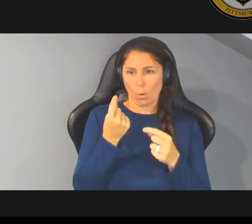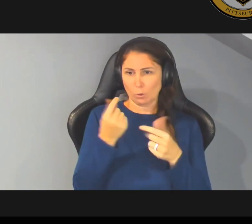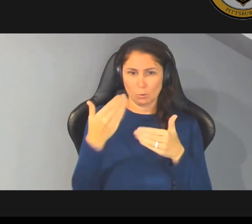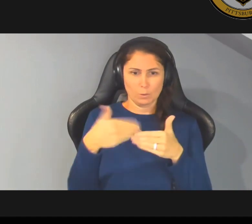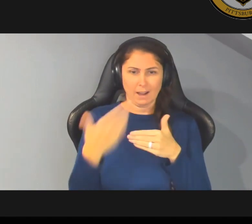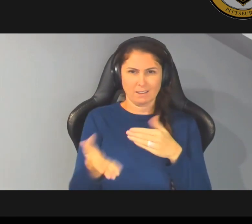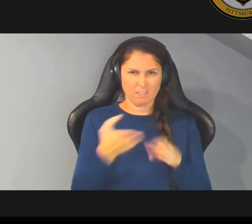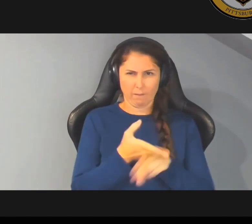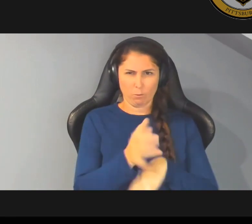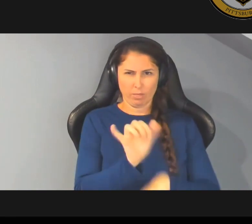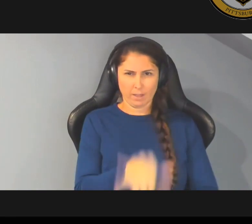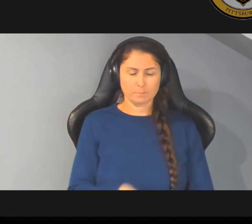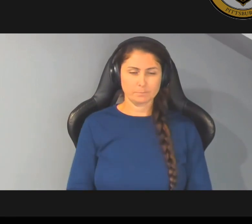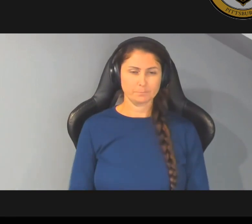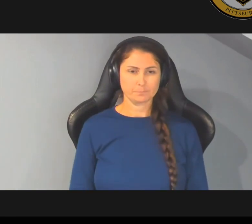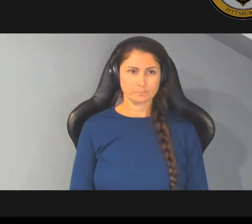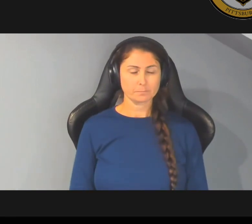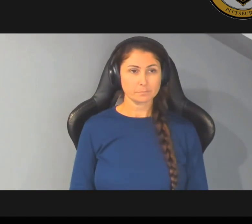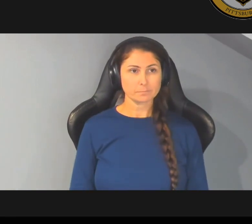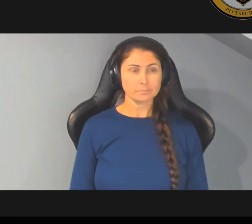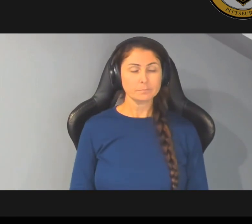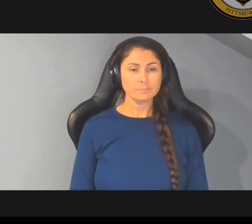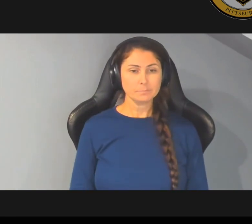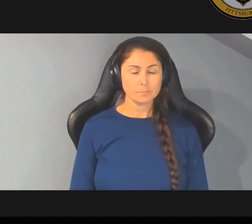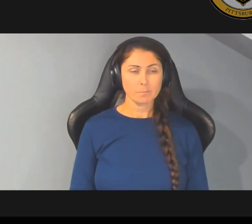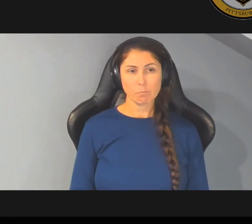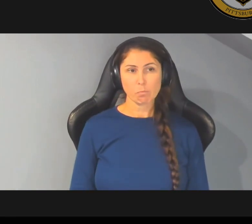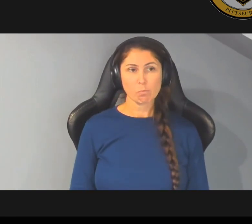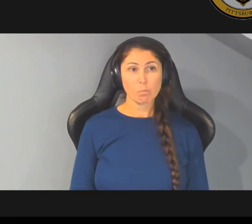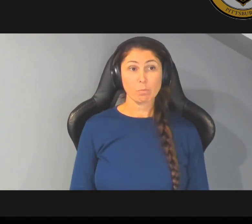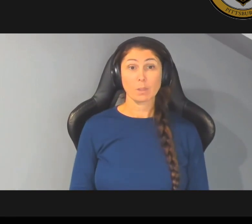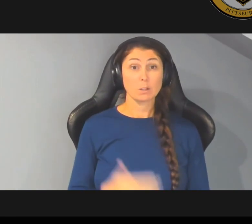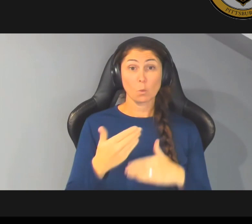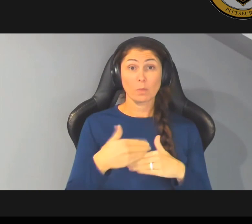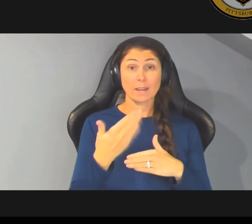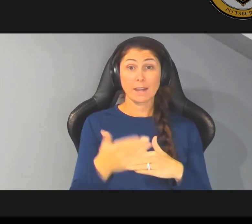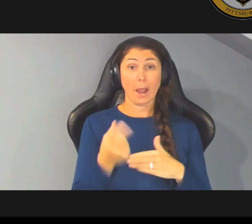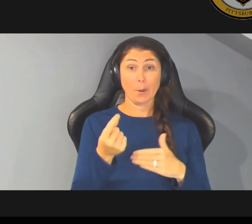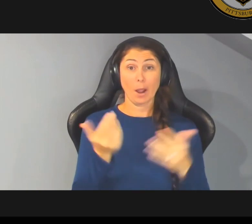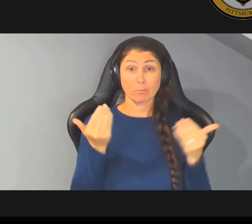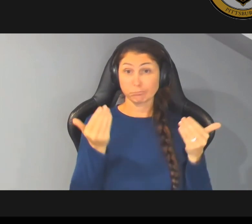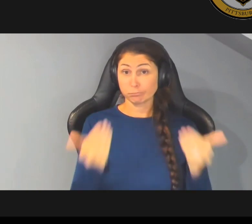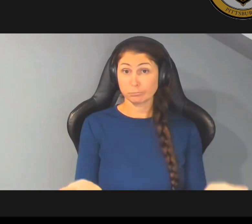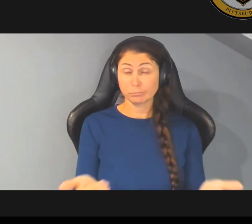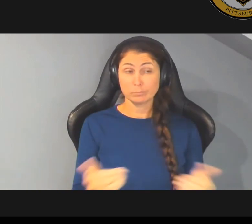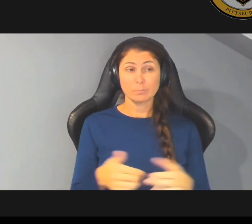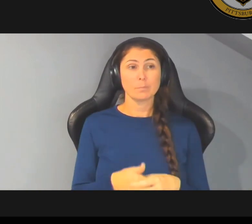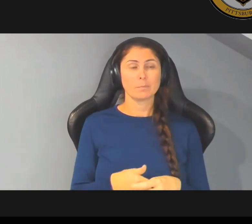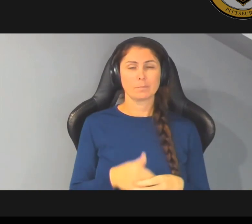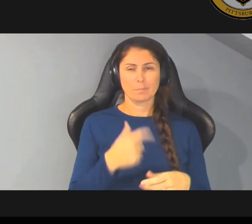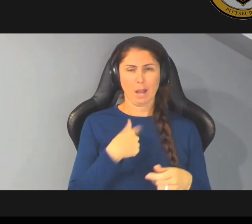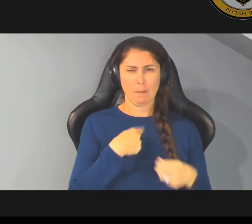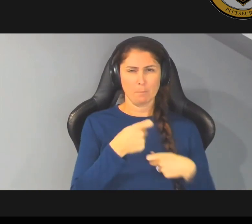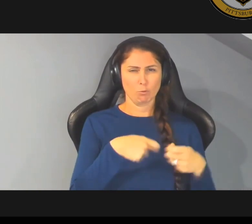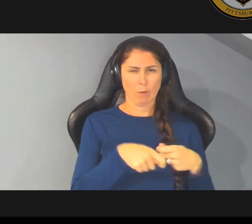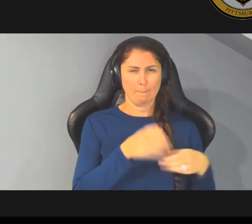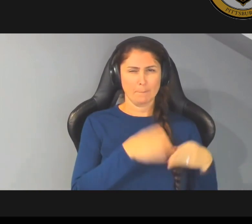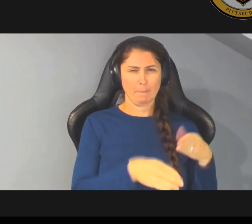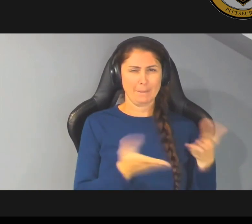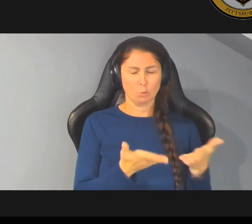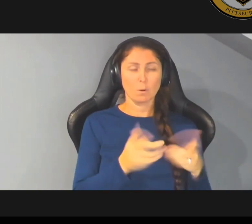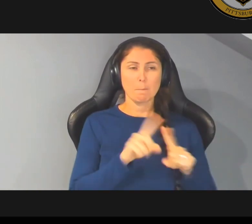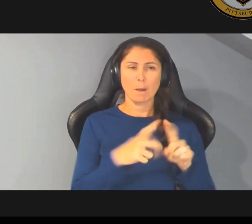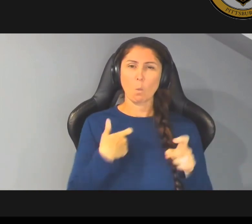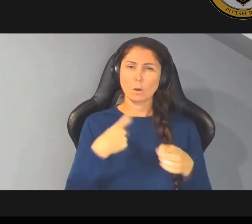speaking of that um next steps moving forwards uh i'm going to wrap up here um but i wanted to